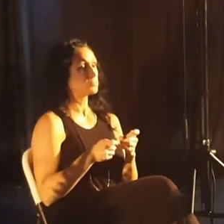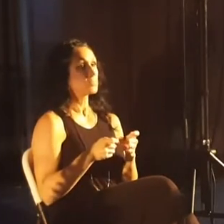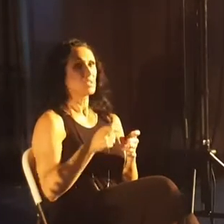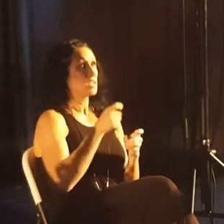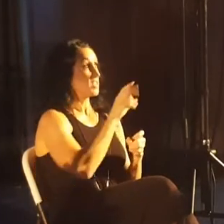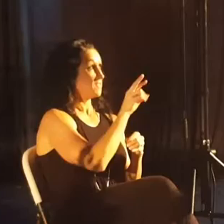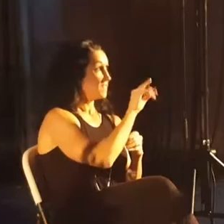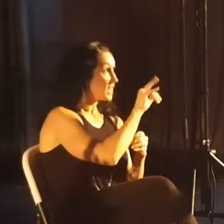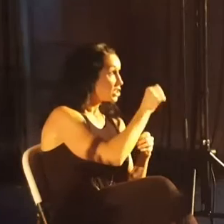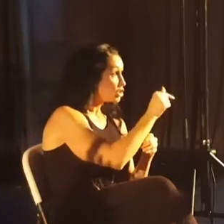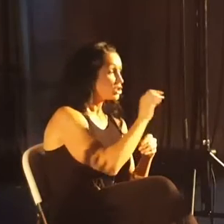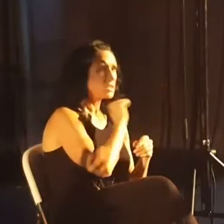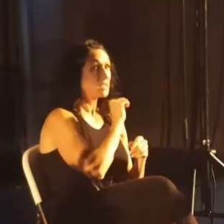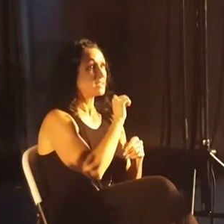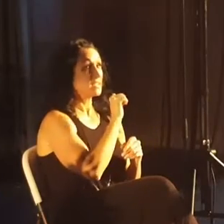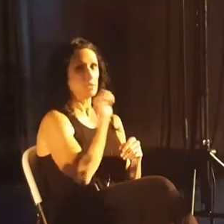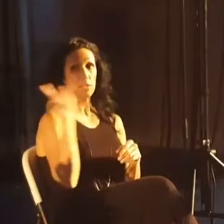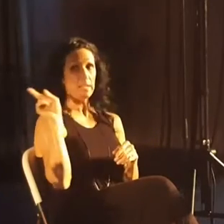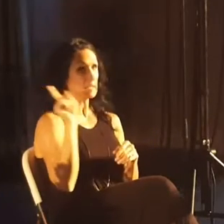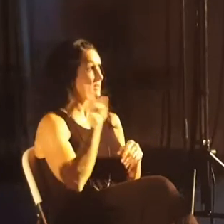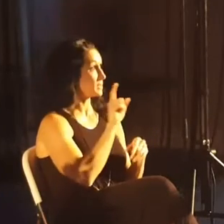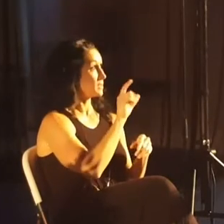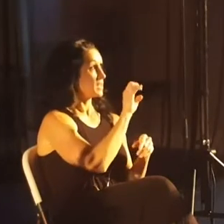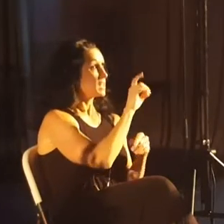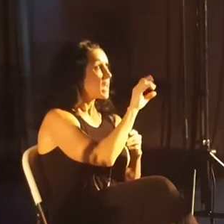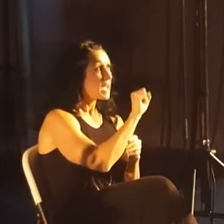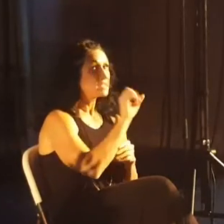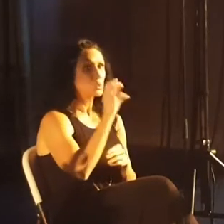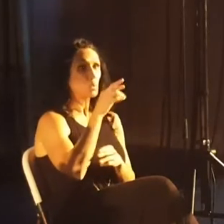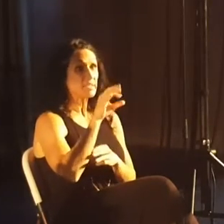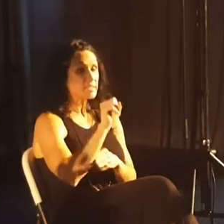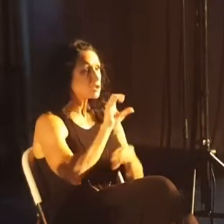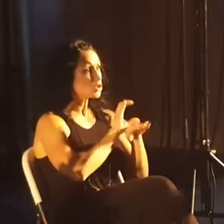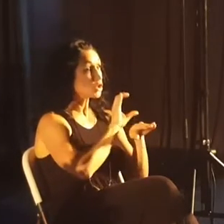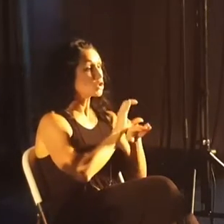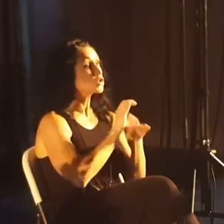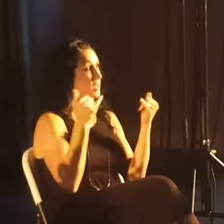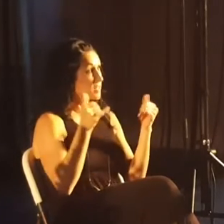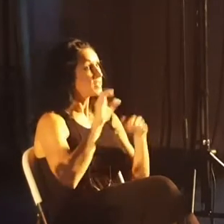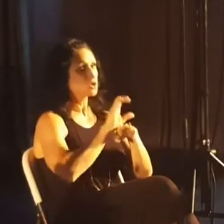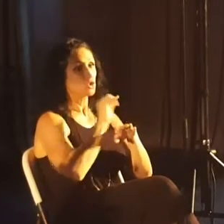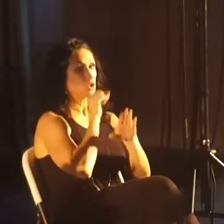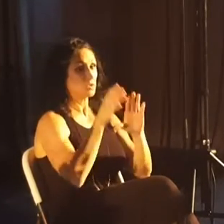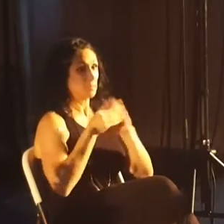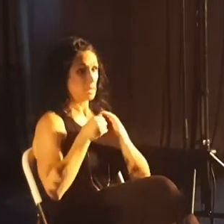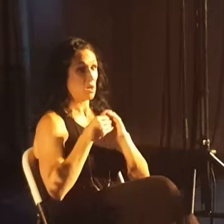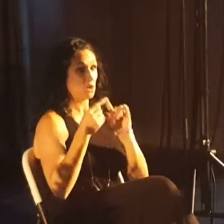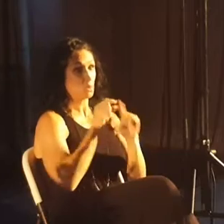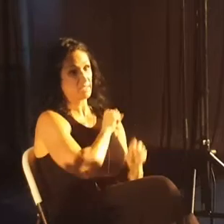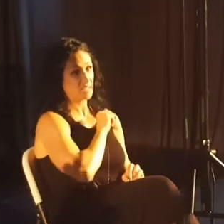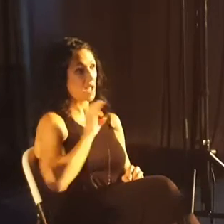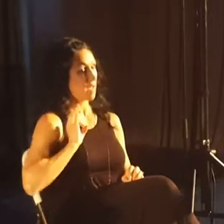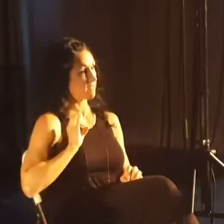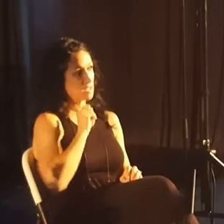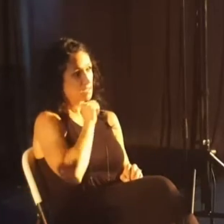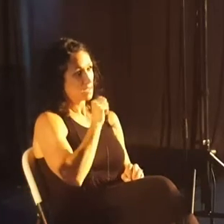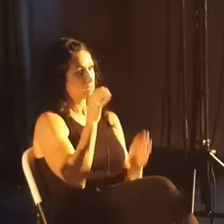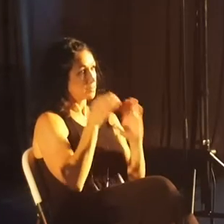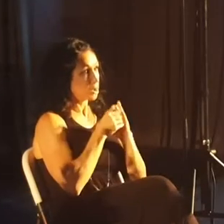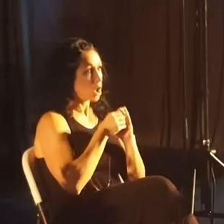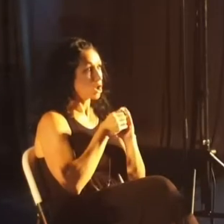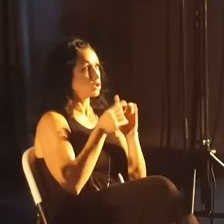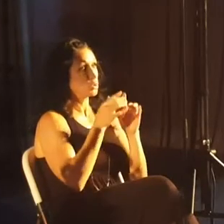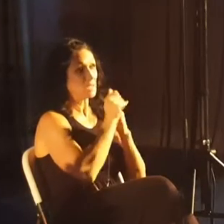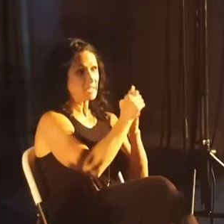Travis's church. It's not Eli's church. It's not Chris Cummings' church. This church doesn't belong to the staff. It doesn't belong to the lay